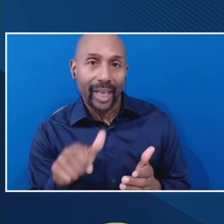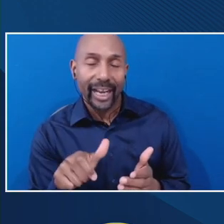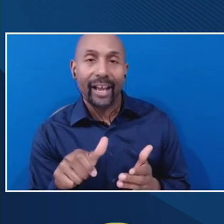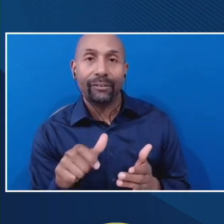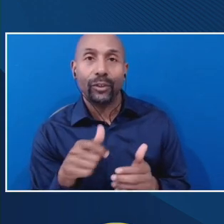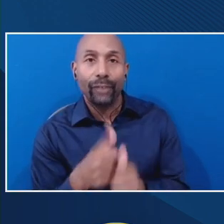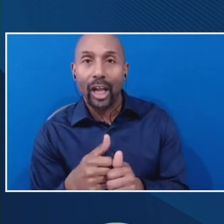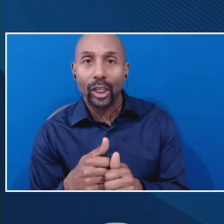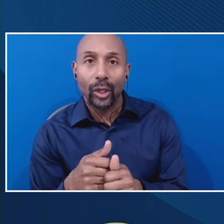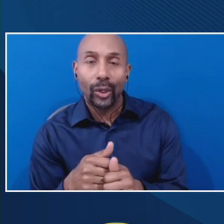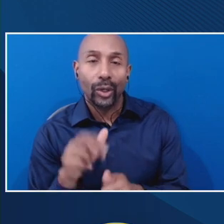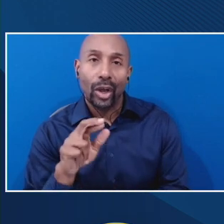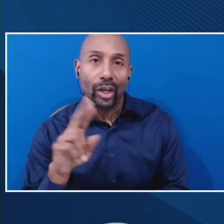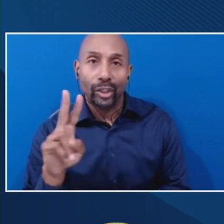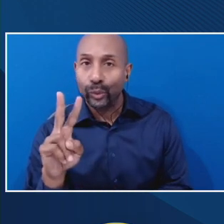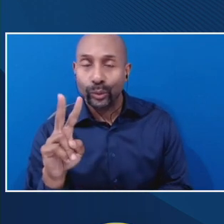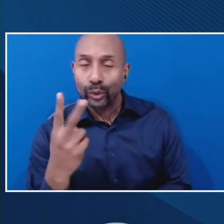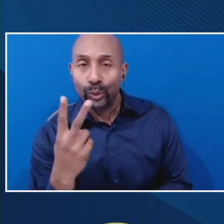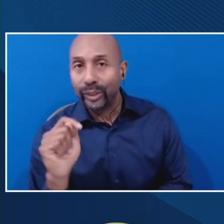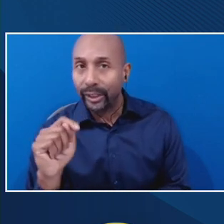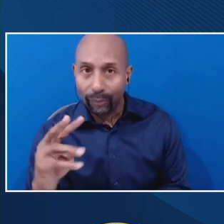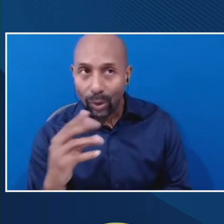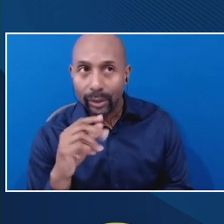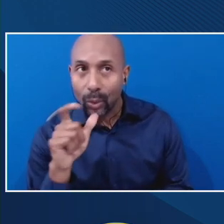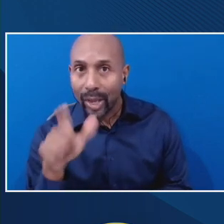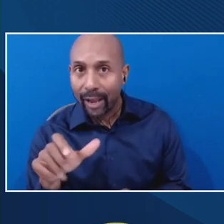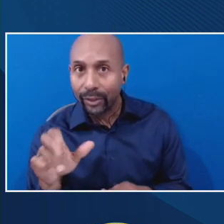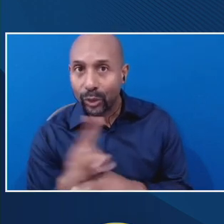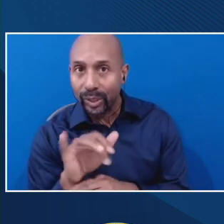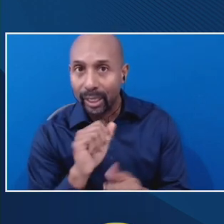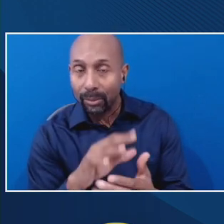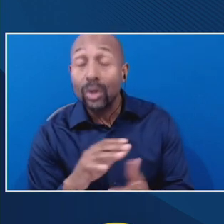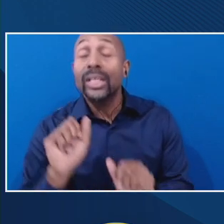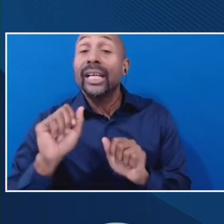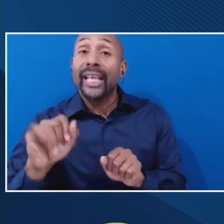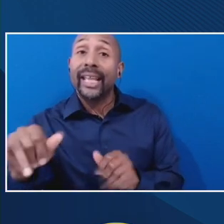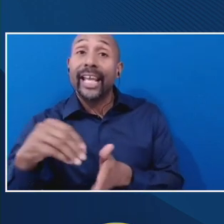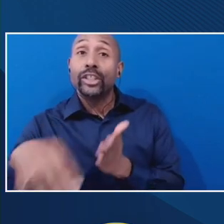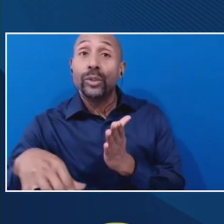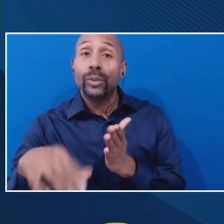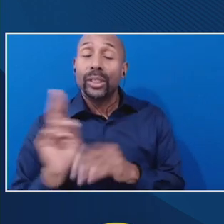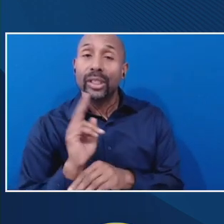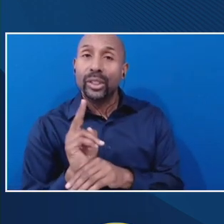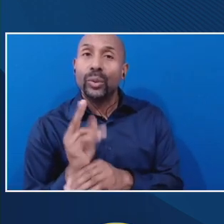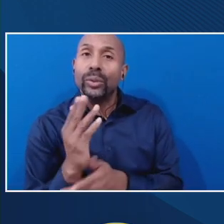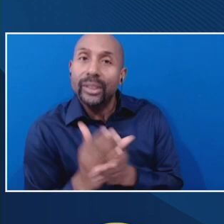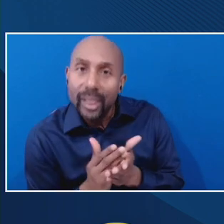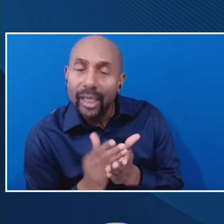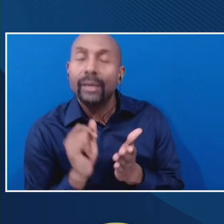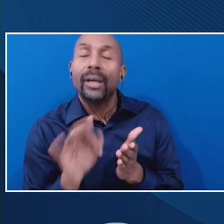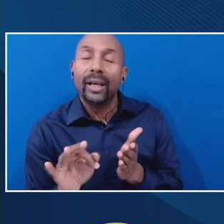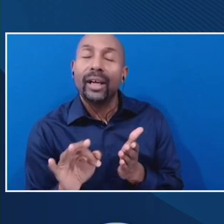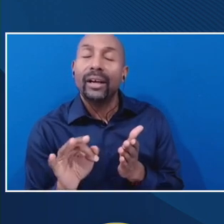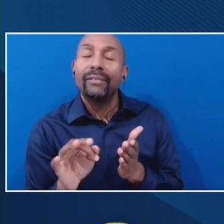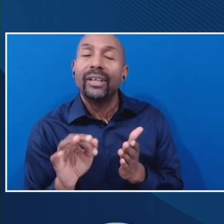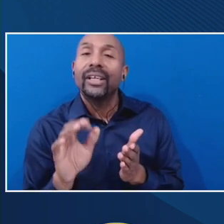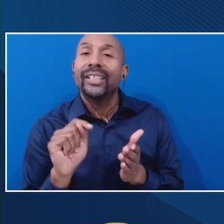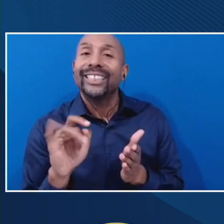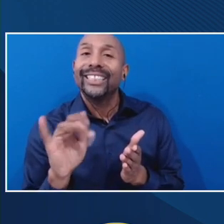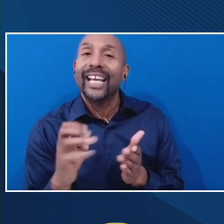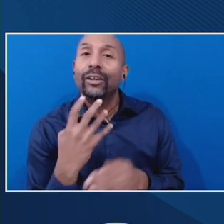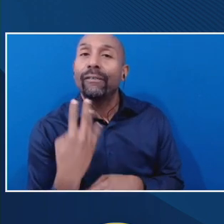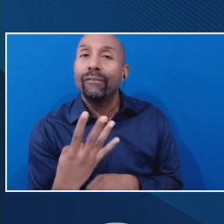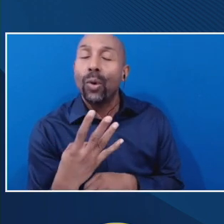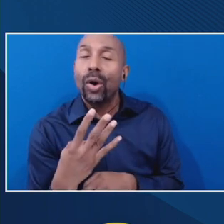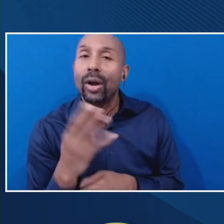would they be able to use a portion of Title IV funding to pay, uh, the room and, or